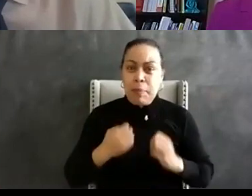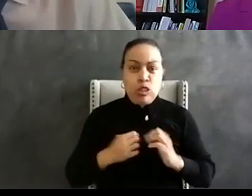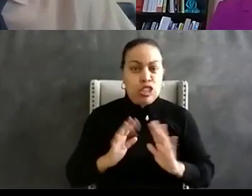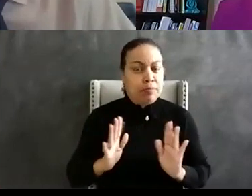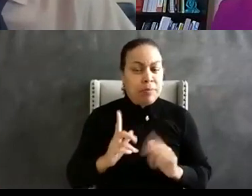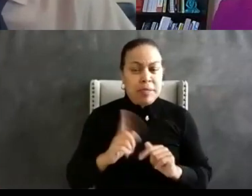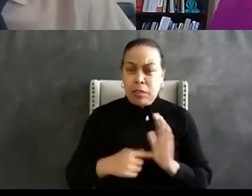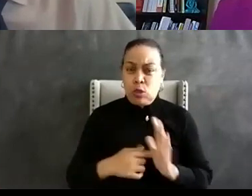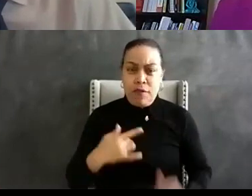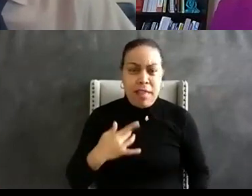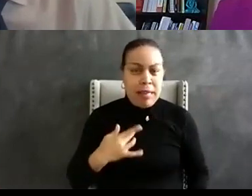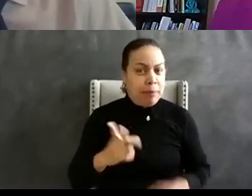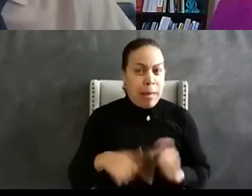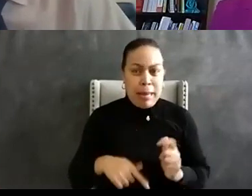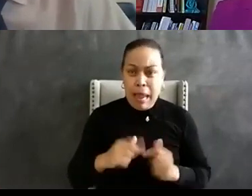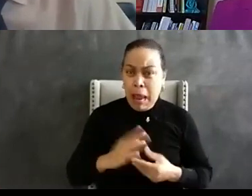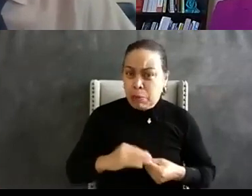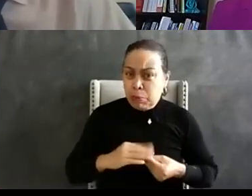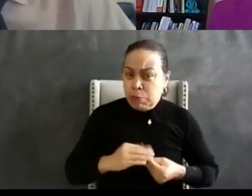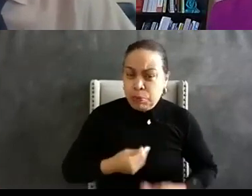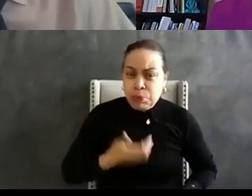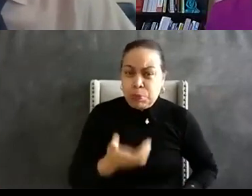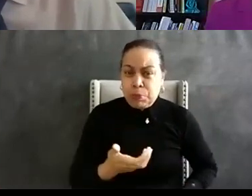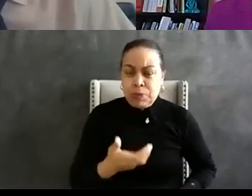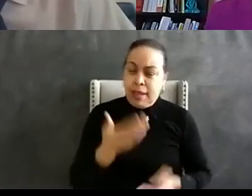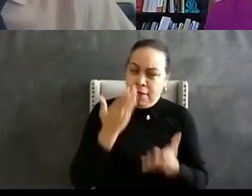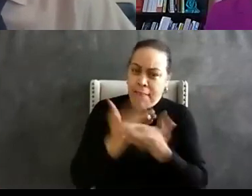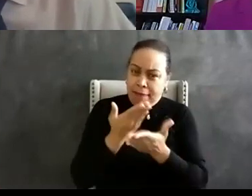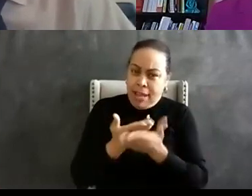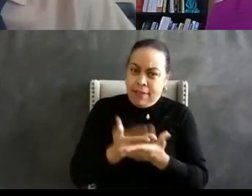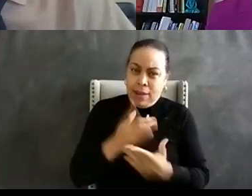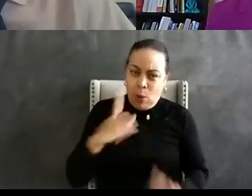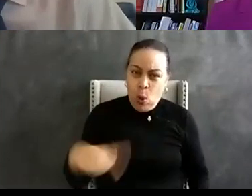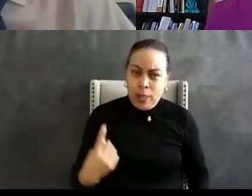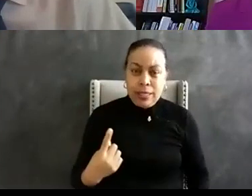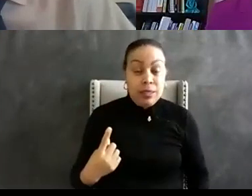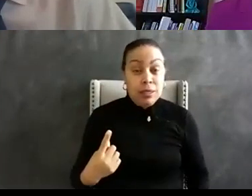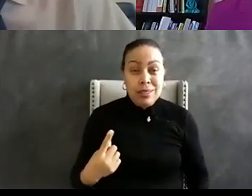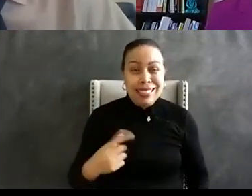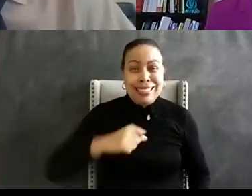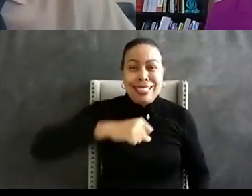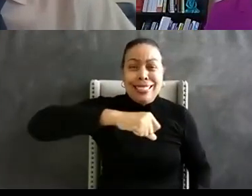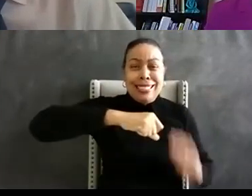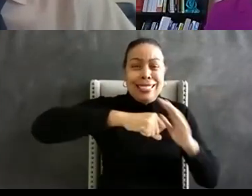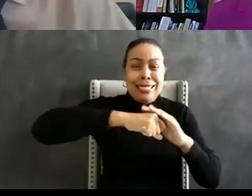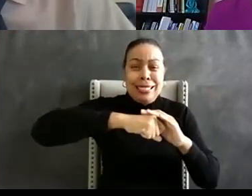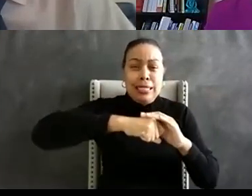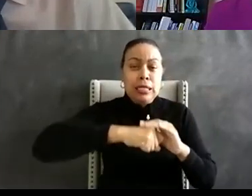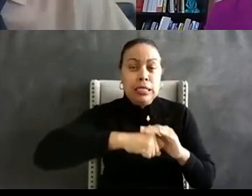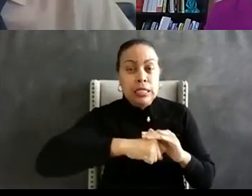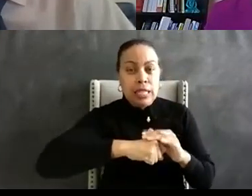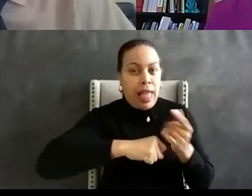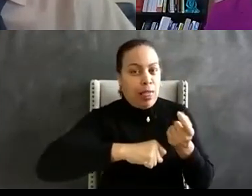anything with you I have to just be just about the facts but actually if if you can lower your guard just a little bit I'm not saying um